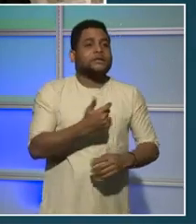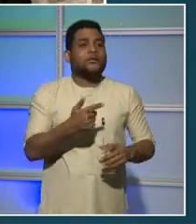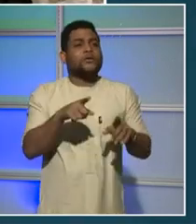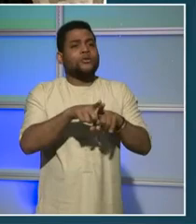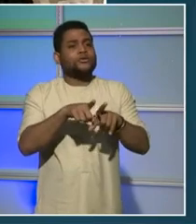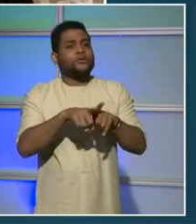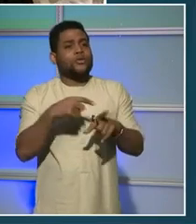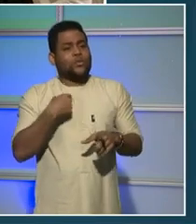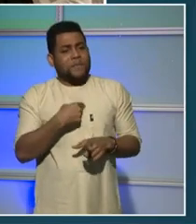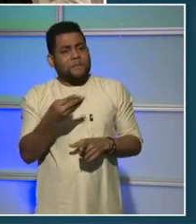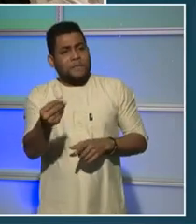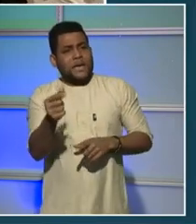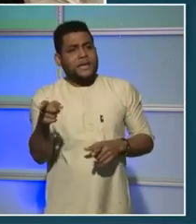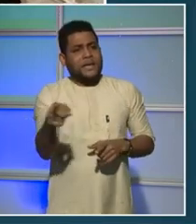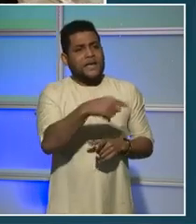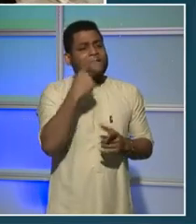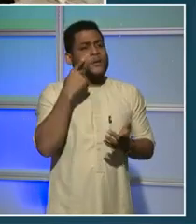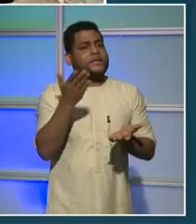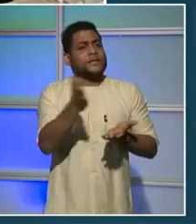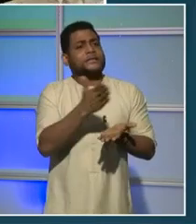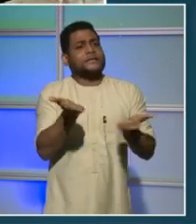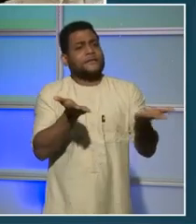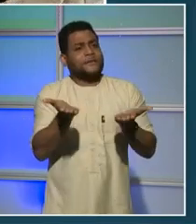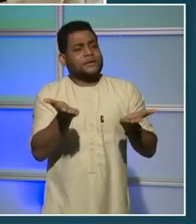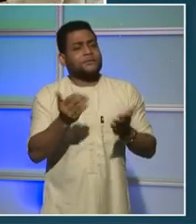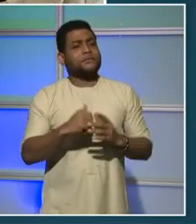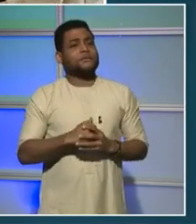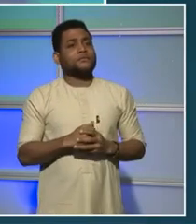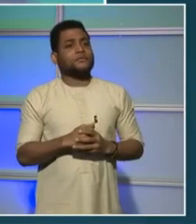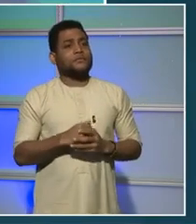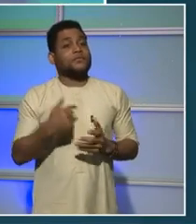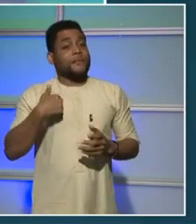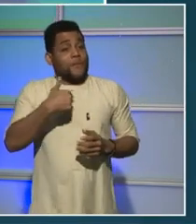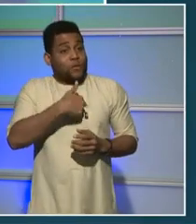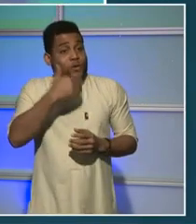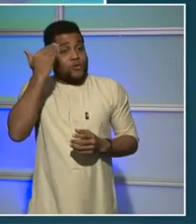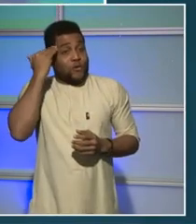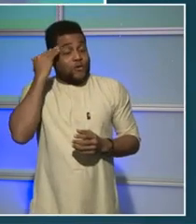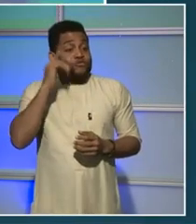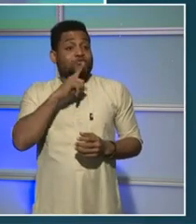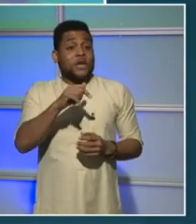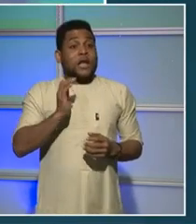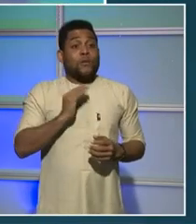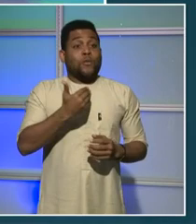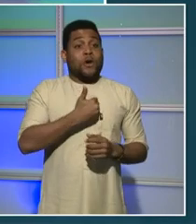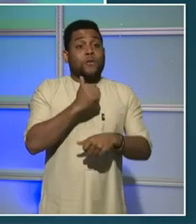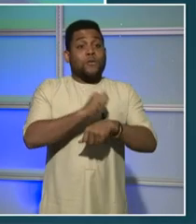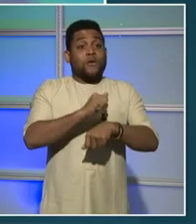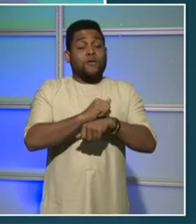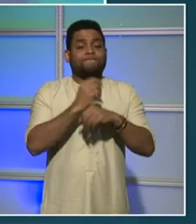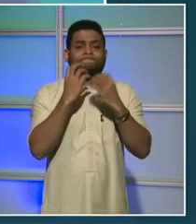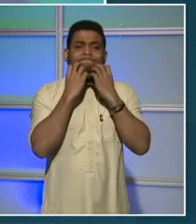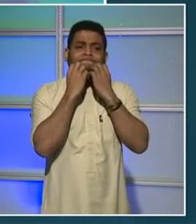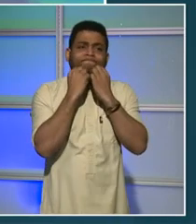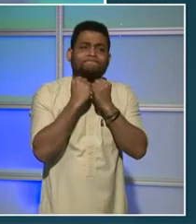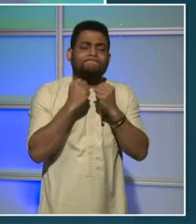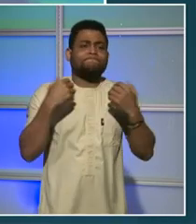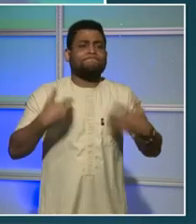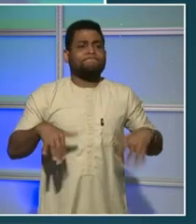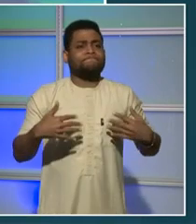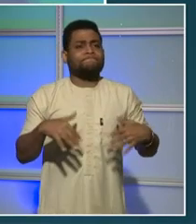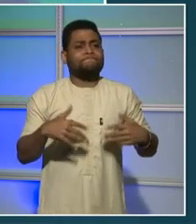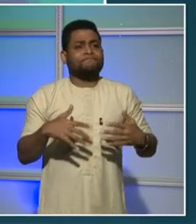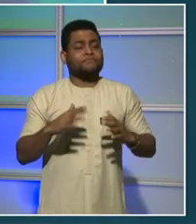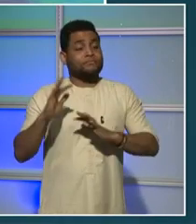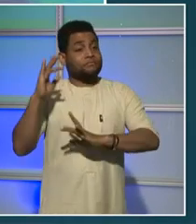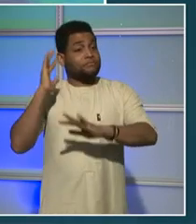know that we value our workers greatly and through the pandemic our highest priority has been on their safety. So we provided